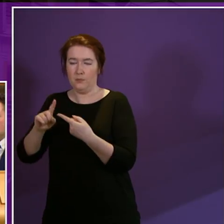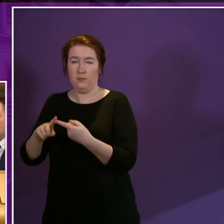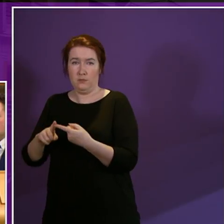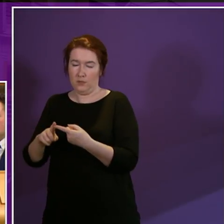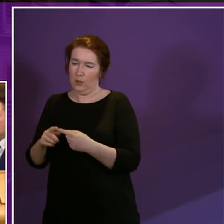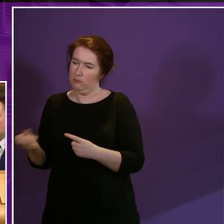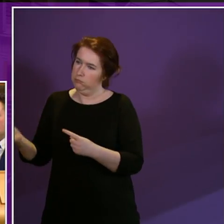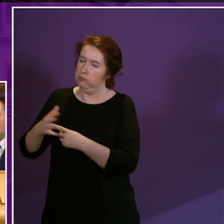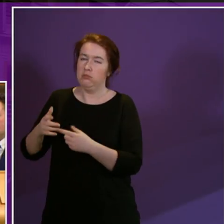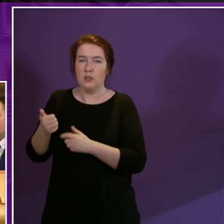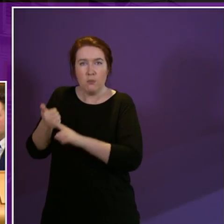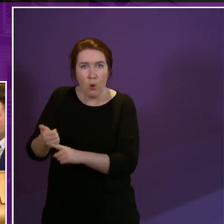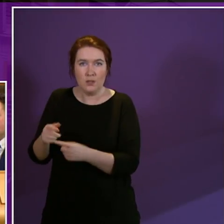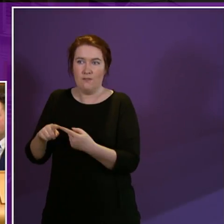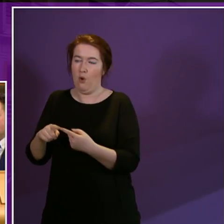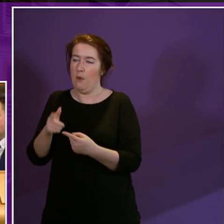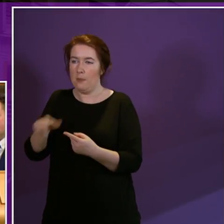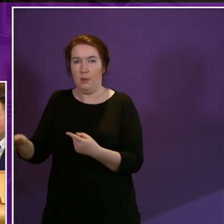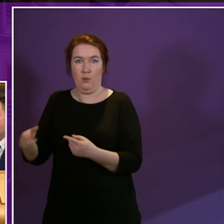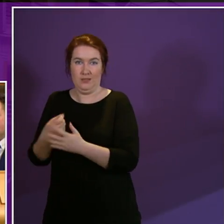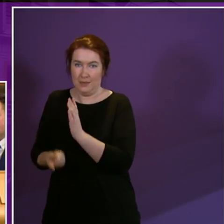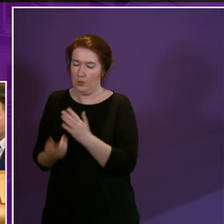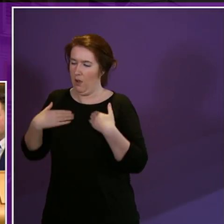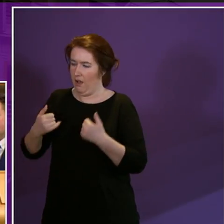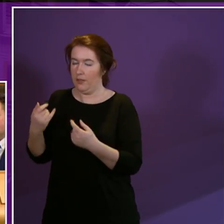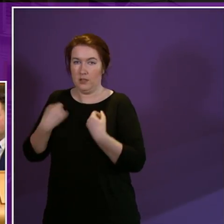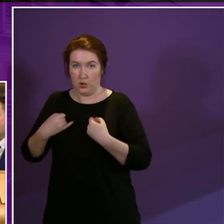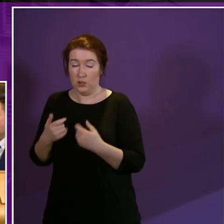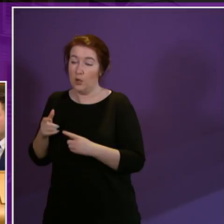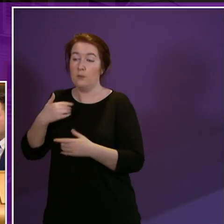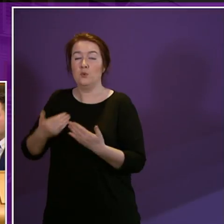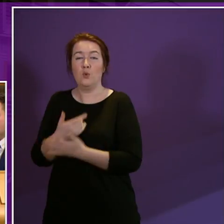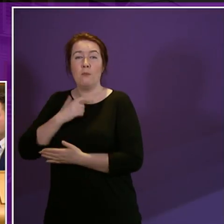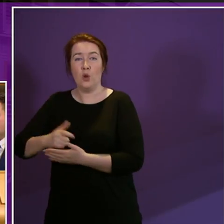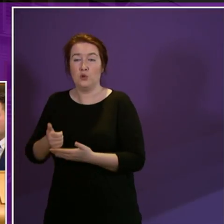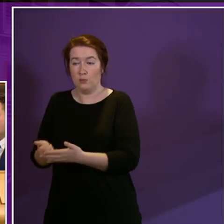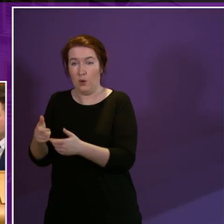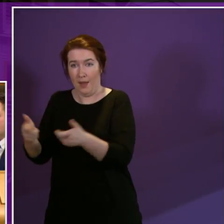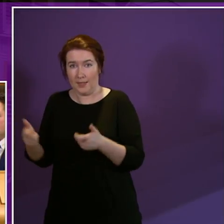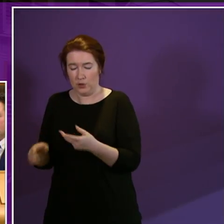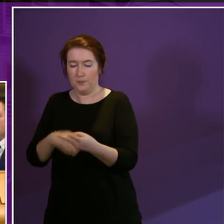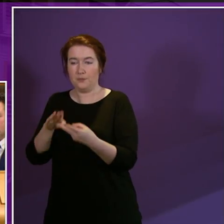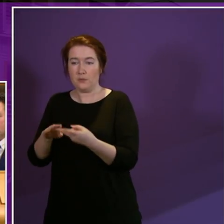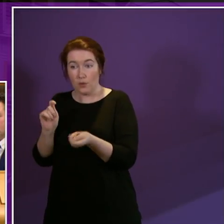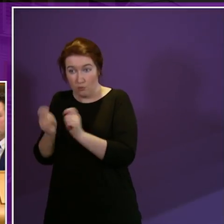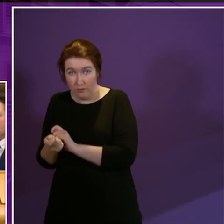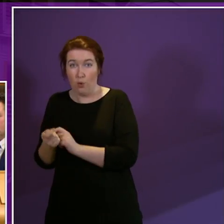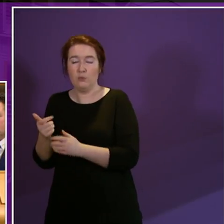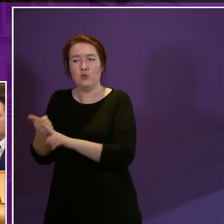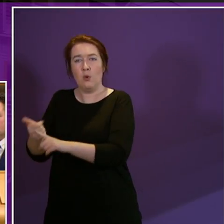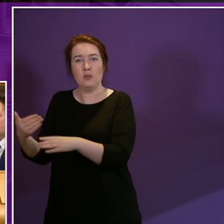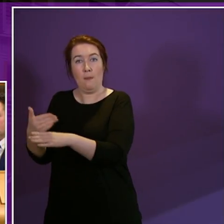for people with disabilities or health conditions in the form of a new personal support package. Reform of the current schemes supporting employers,